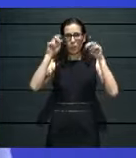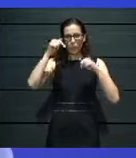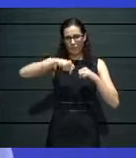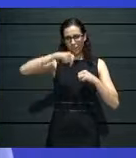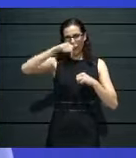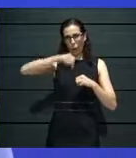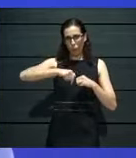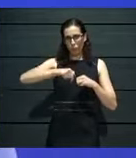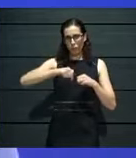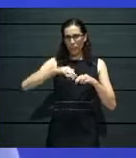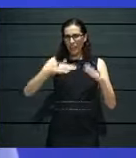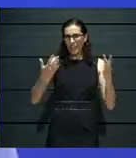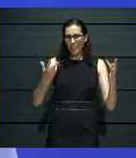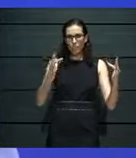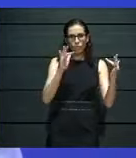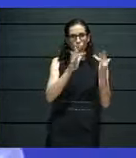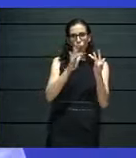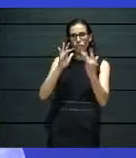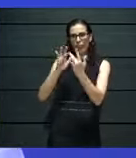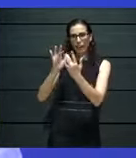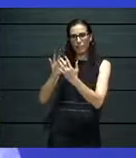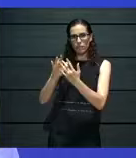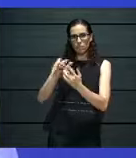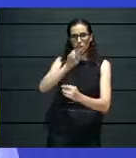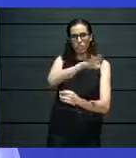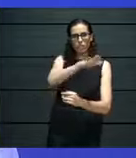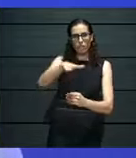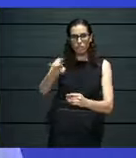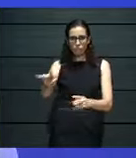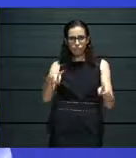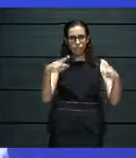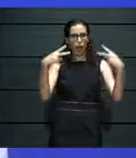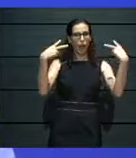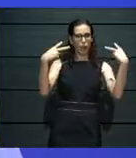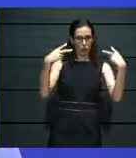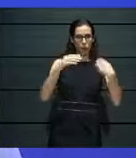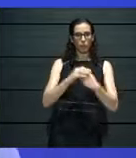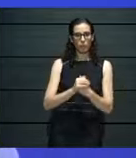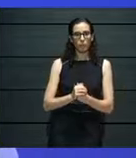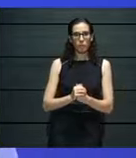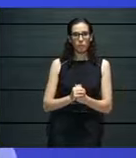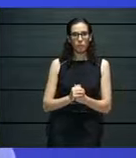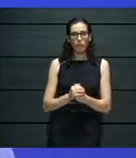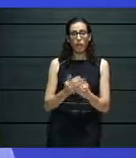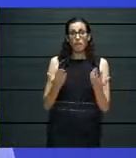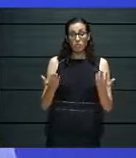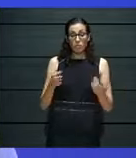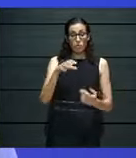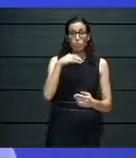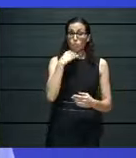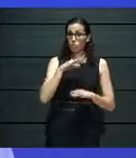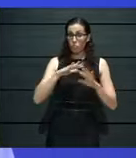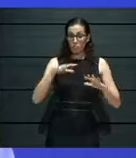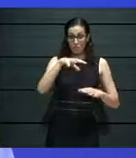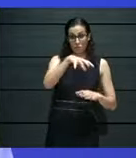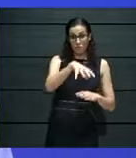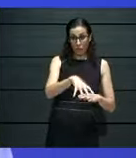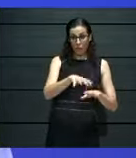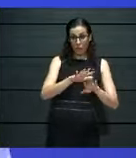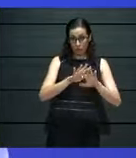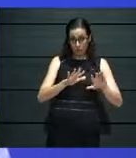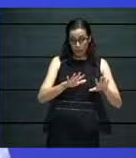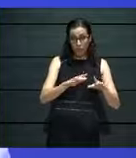engage with audiences. As a foundation, as well as a space, we've had